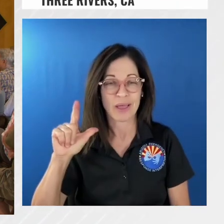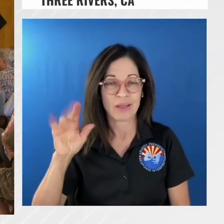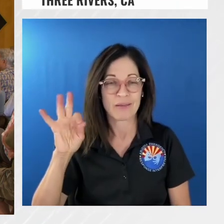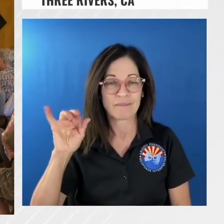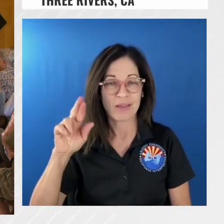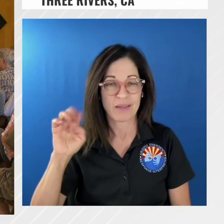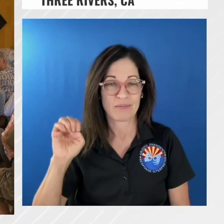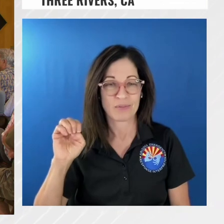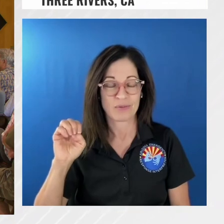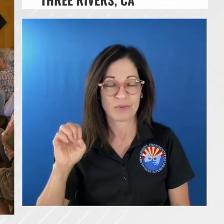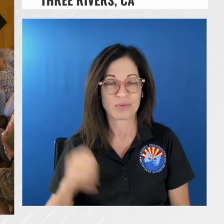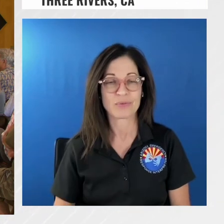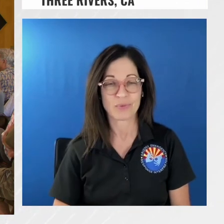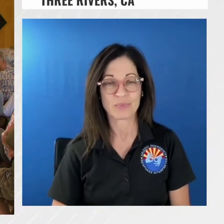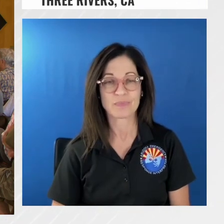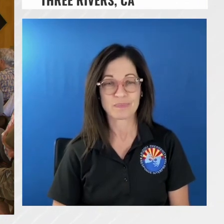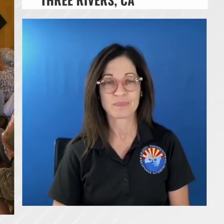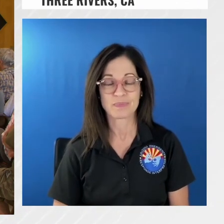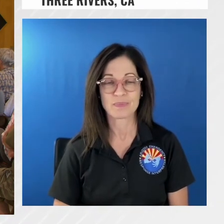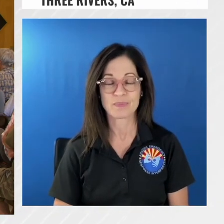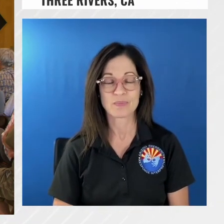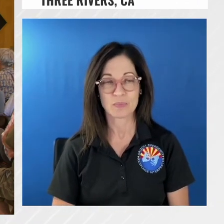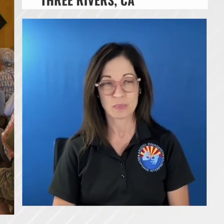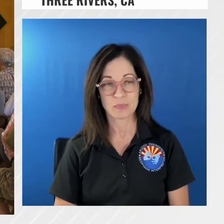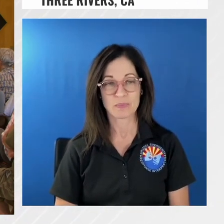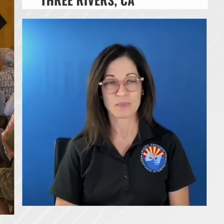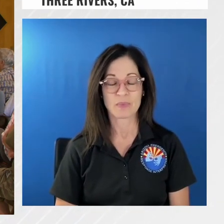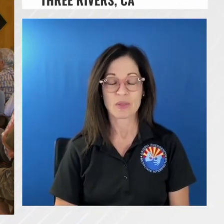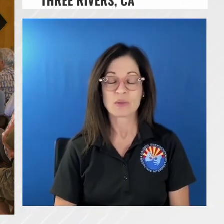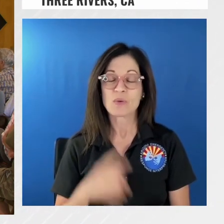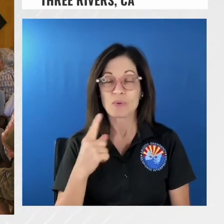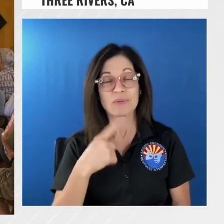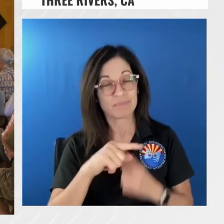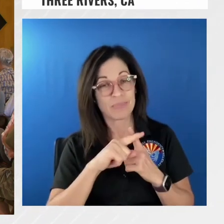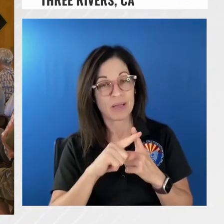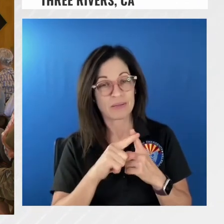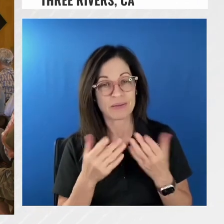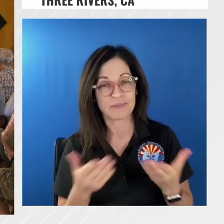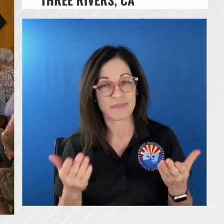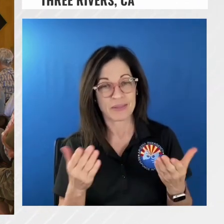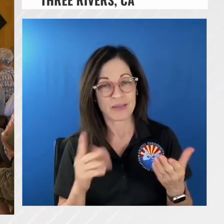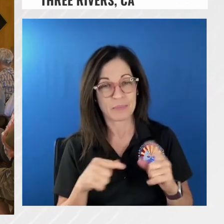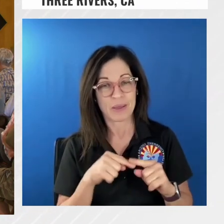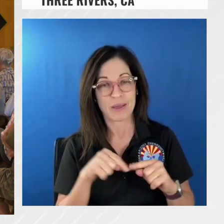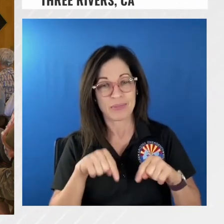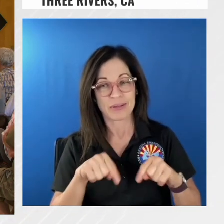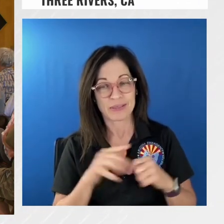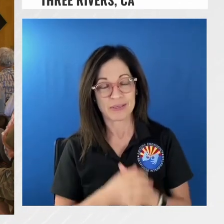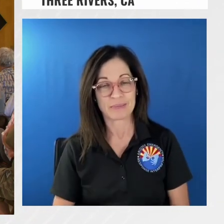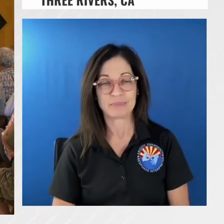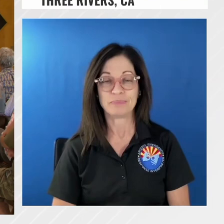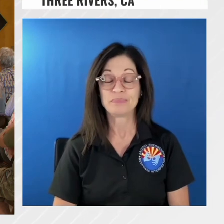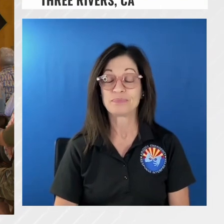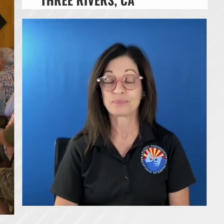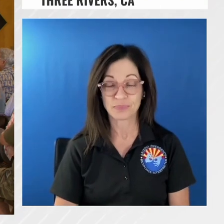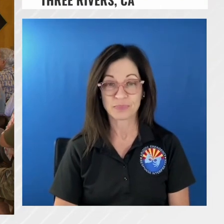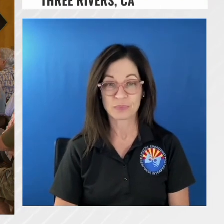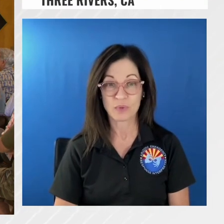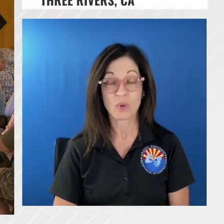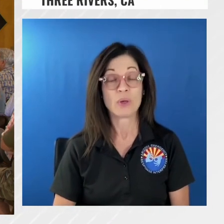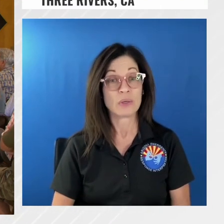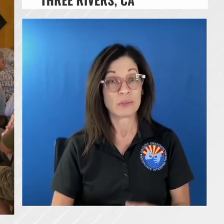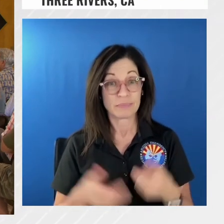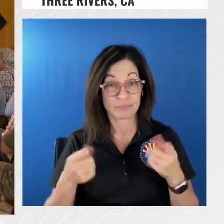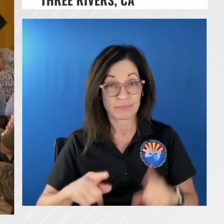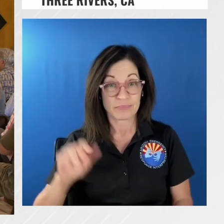that that is one of the the good things about all this so August 3rd we had